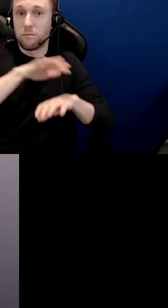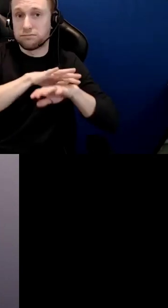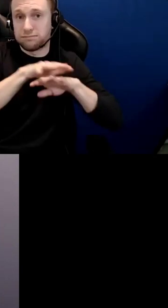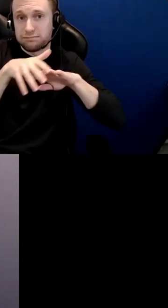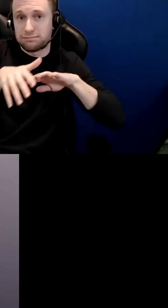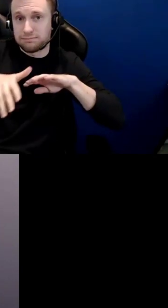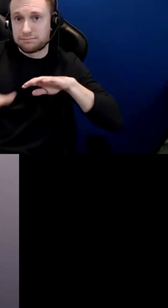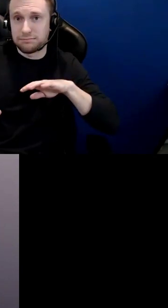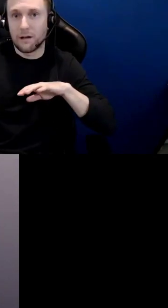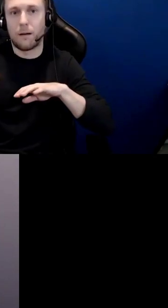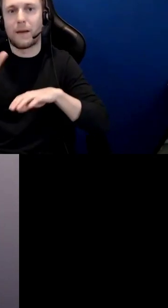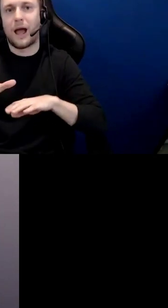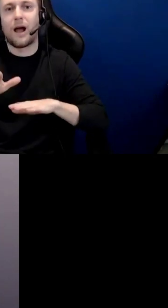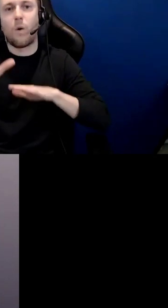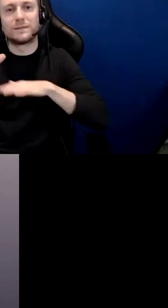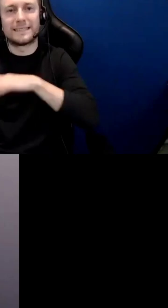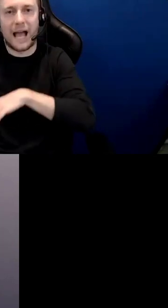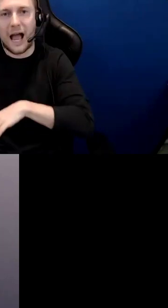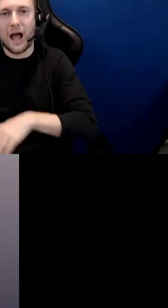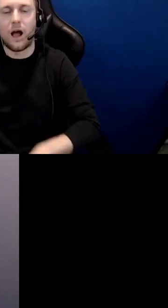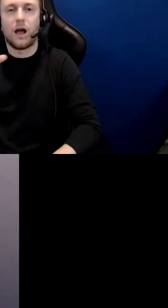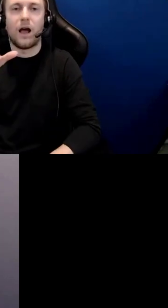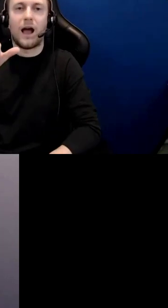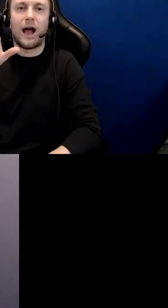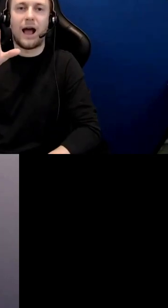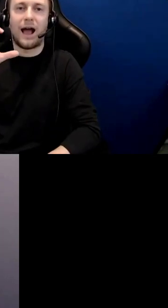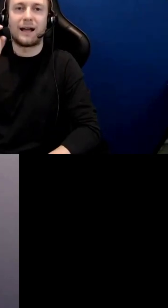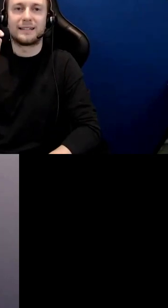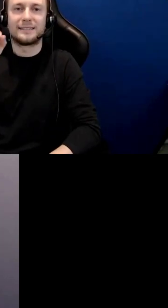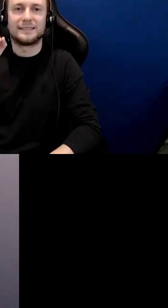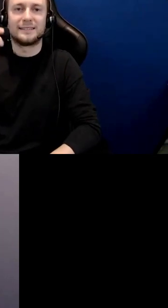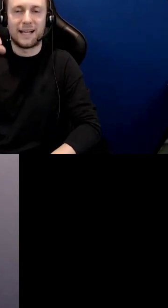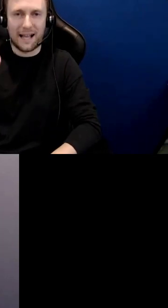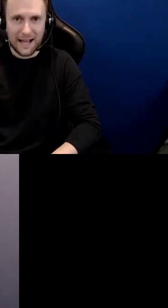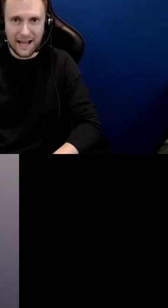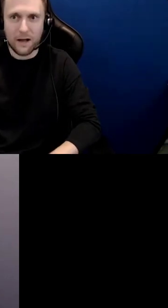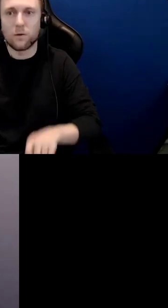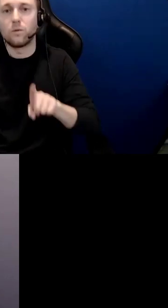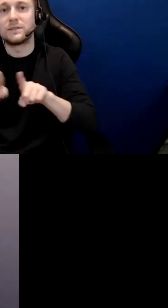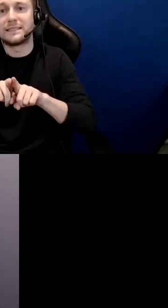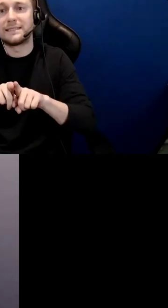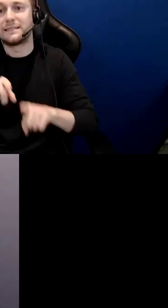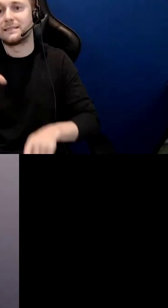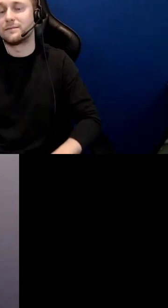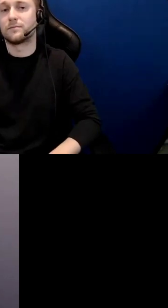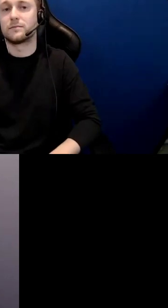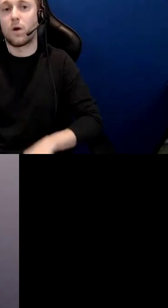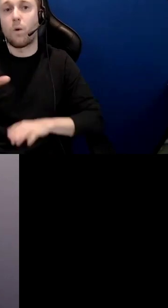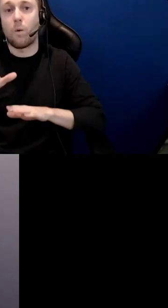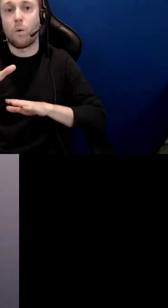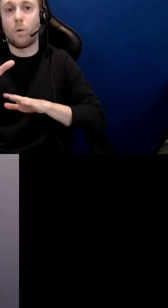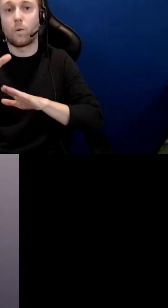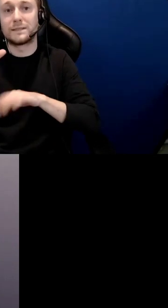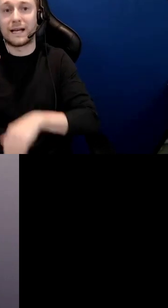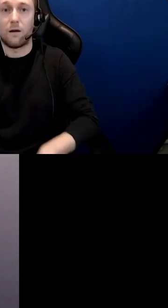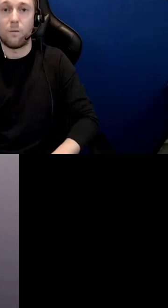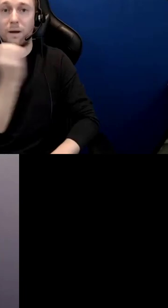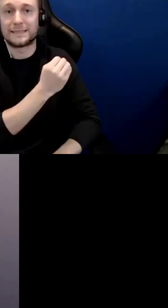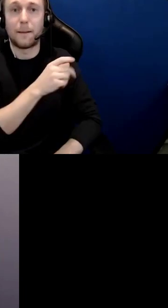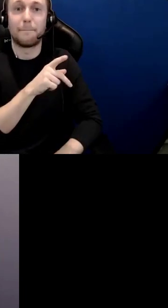and then the second one is next to that is the pacific watershed or the far west shores of turtle island